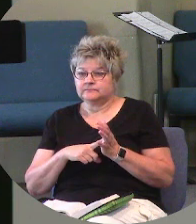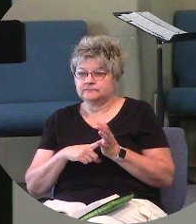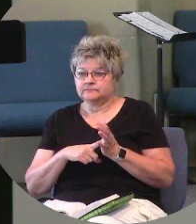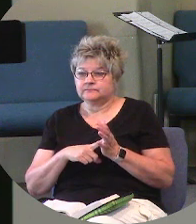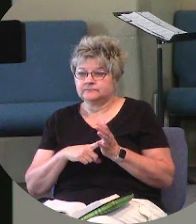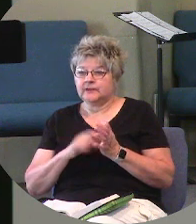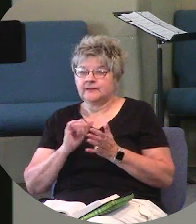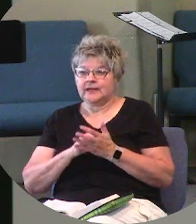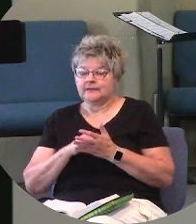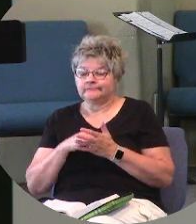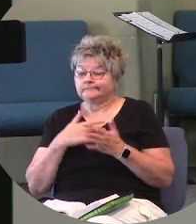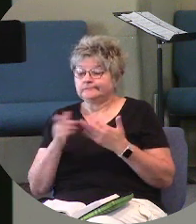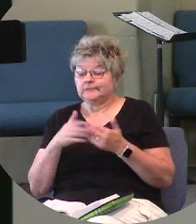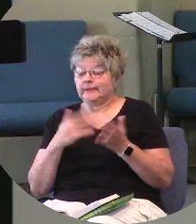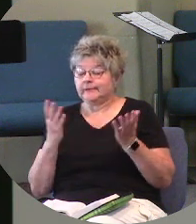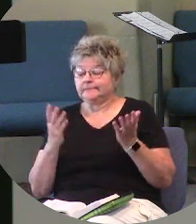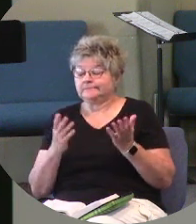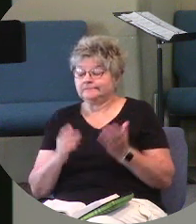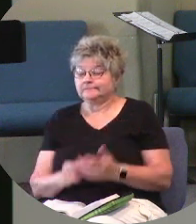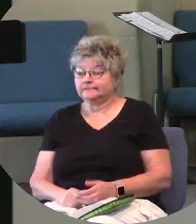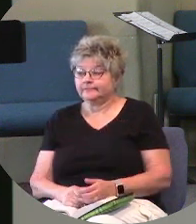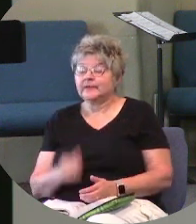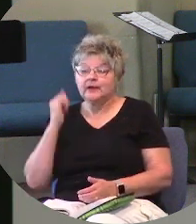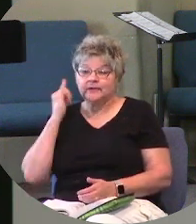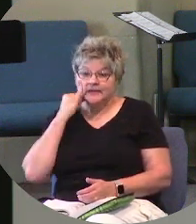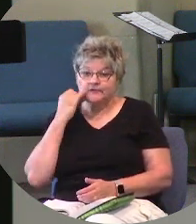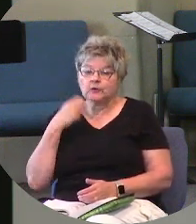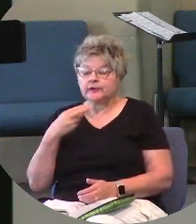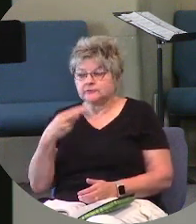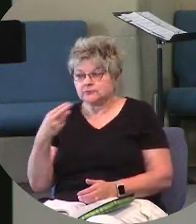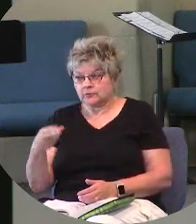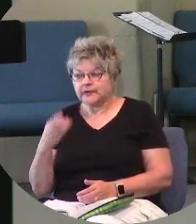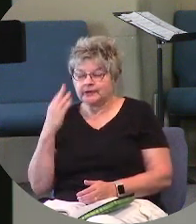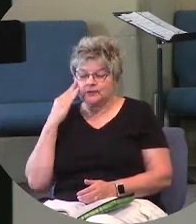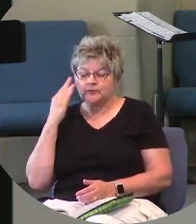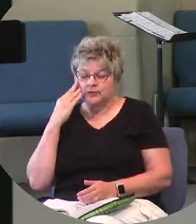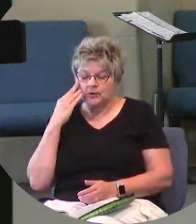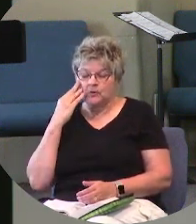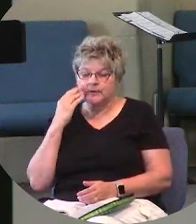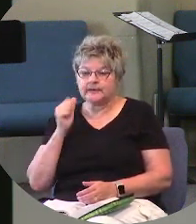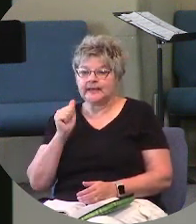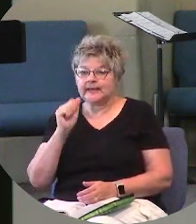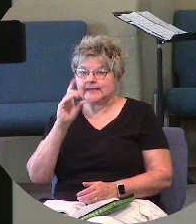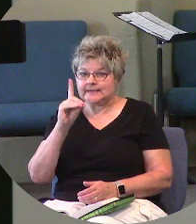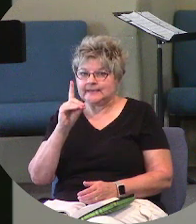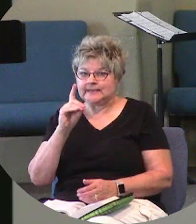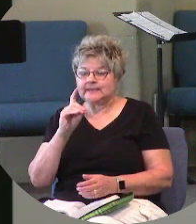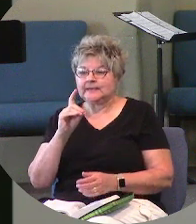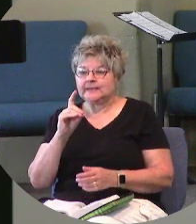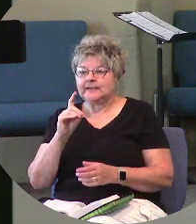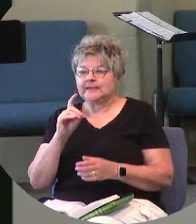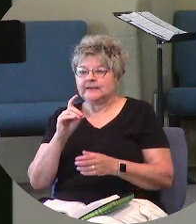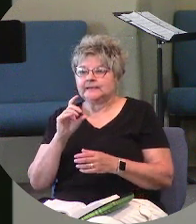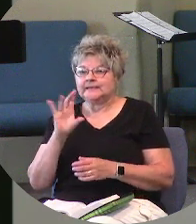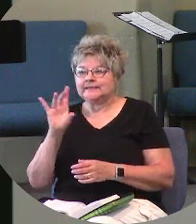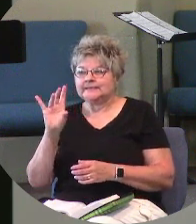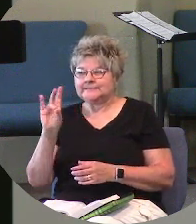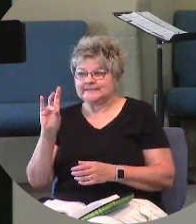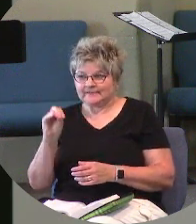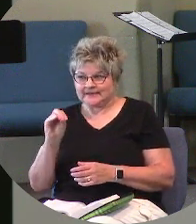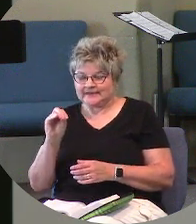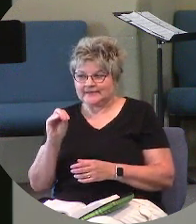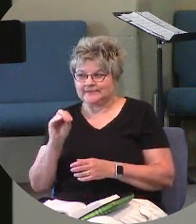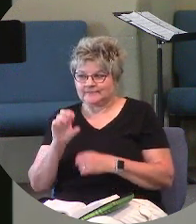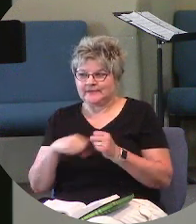that it doesn't matter. Now, if you're a historian, then you know in A.D. 70, Jerusalem was sacked and